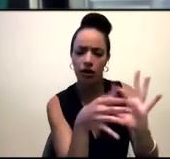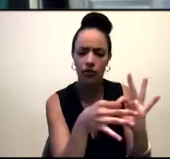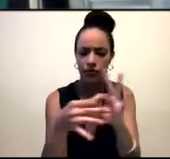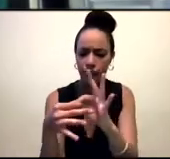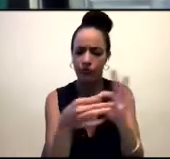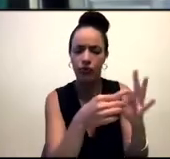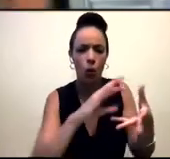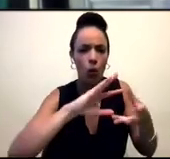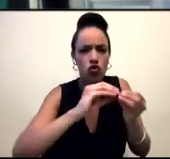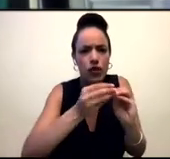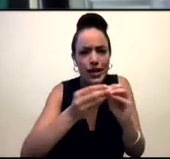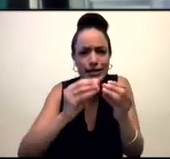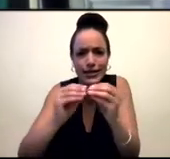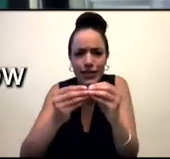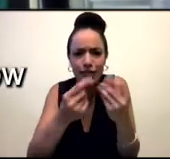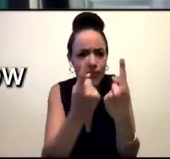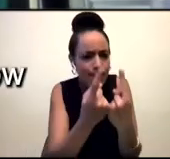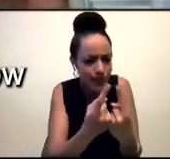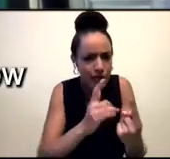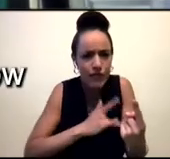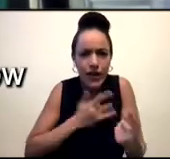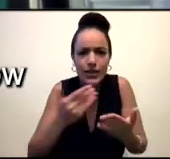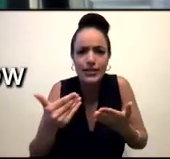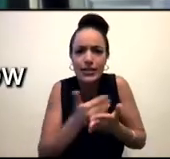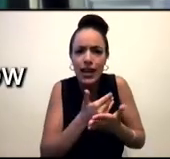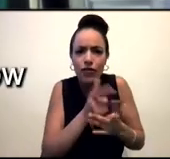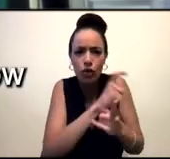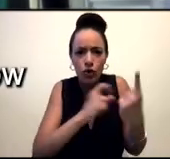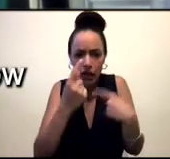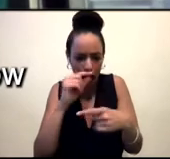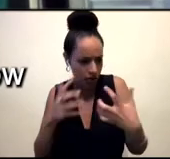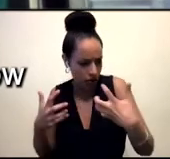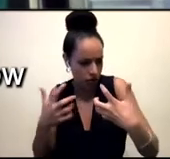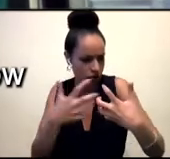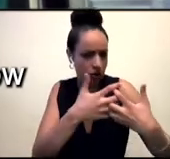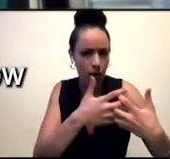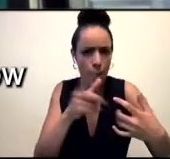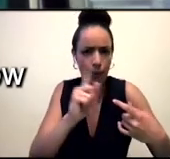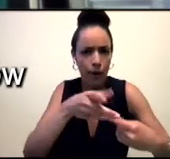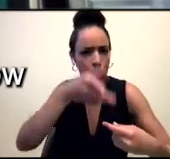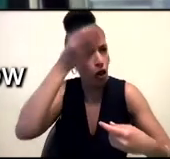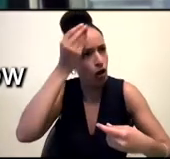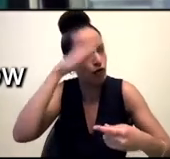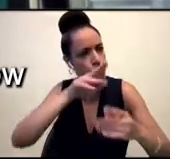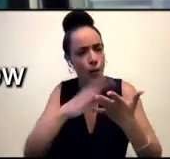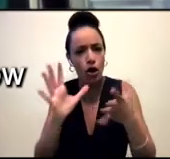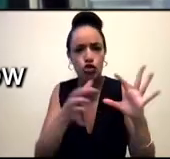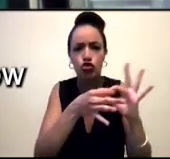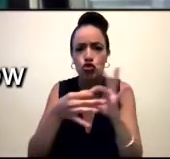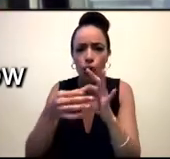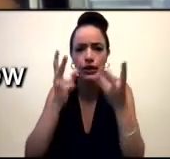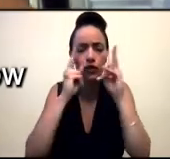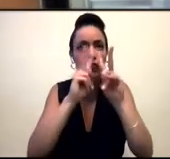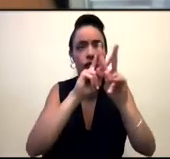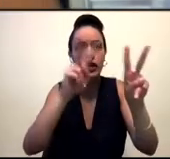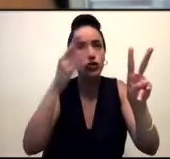like people can come through, work towards a joint vision and learn from each other in this way. And so to me, you know, when I think